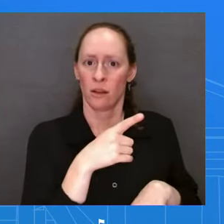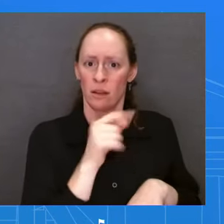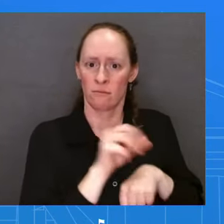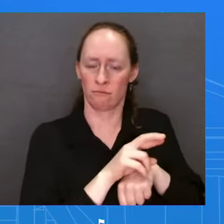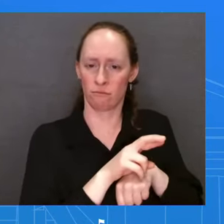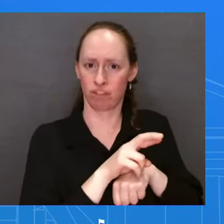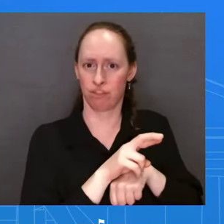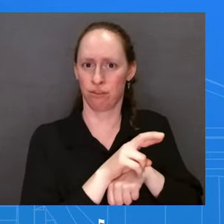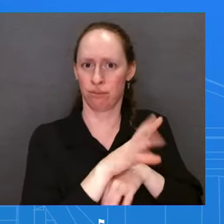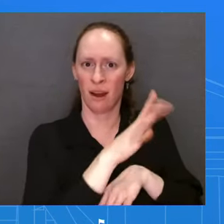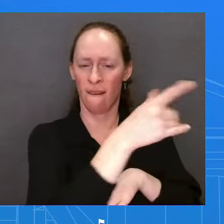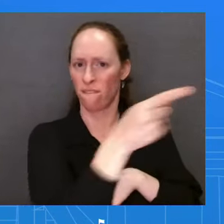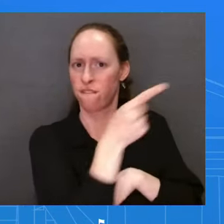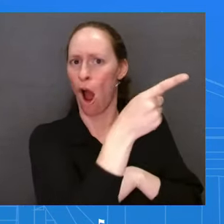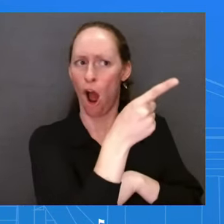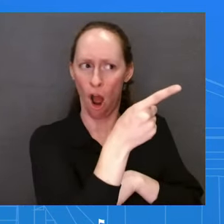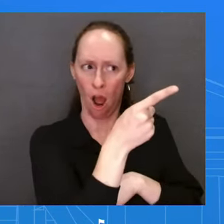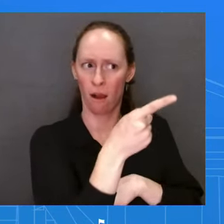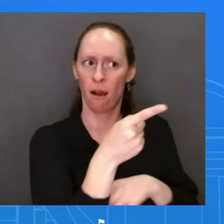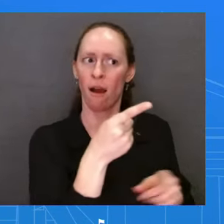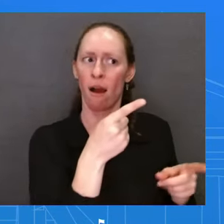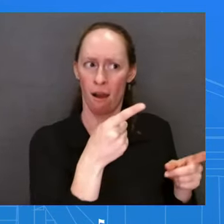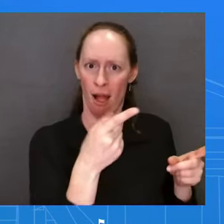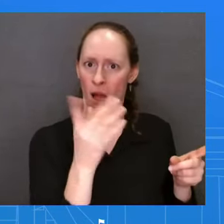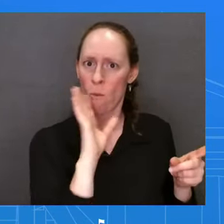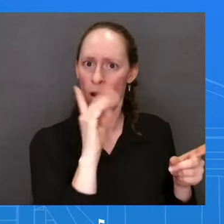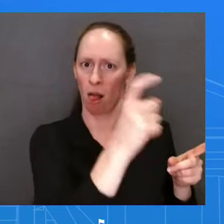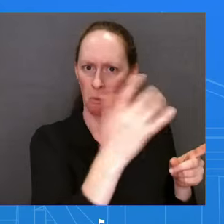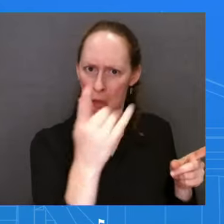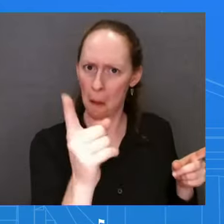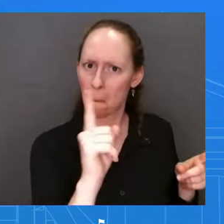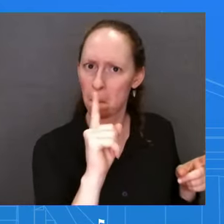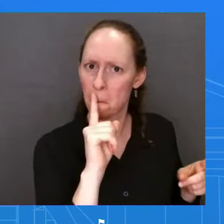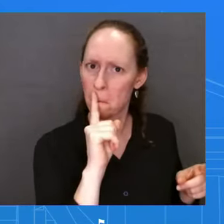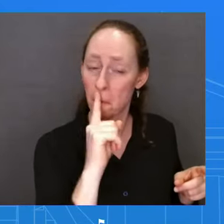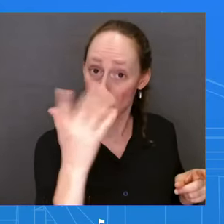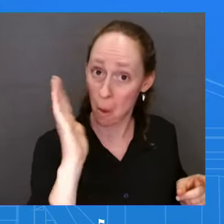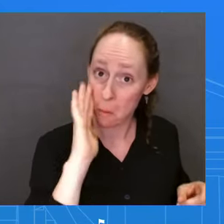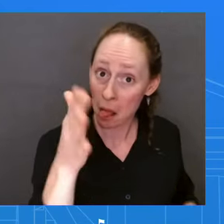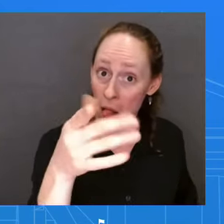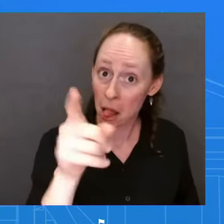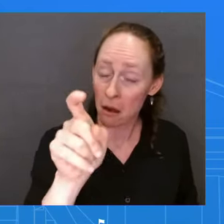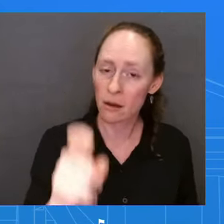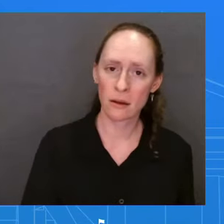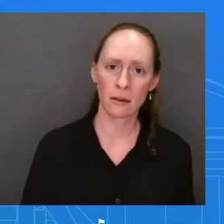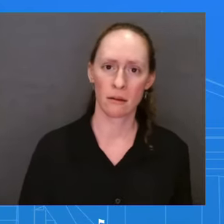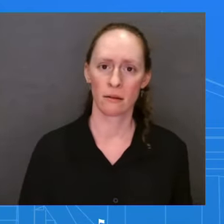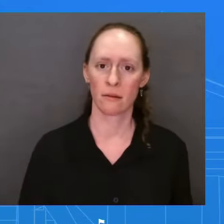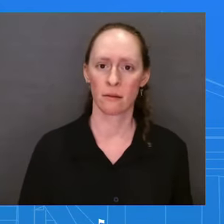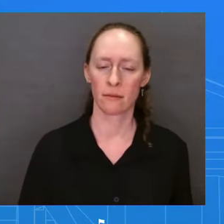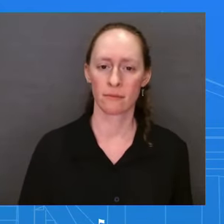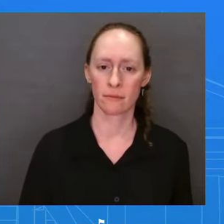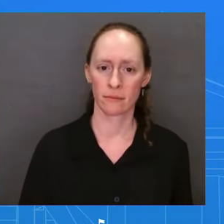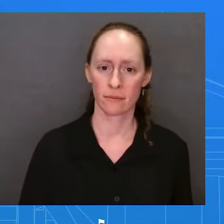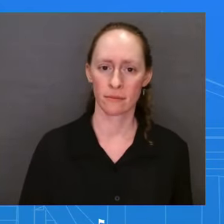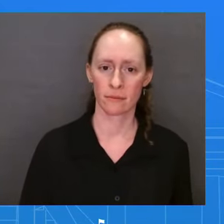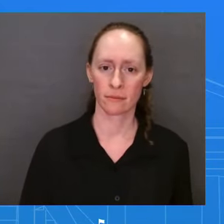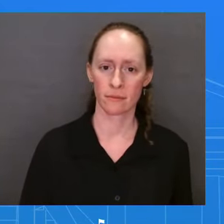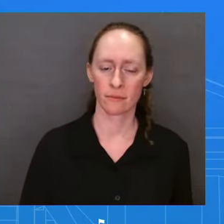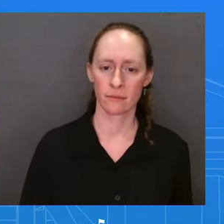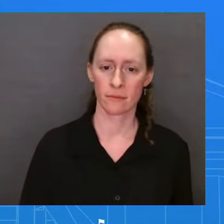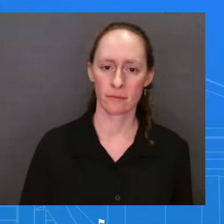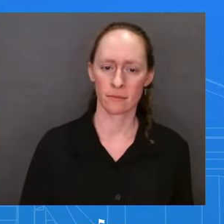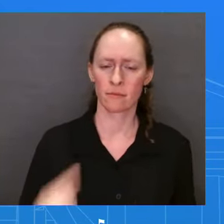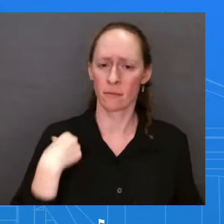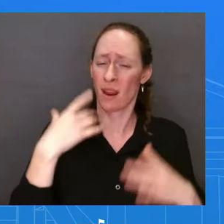there? And are they going to be considered in future packages? Our focus has always been on making sure that Ukraine has what it needs to defend itself and defend its territory